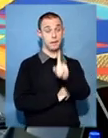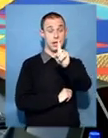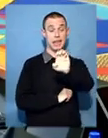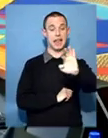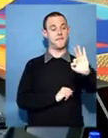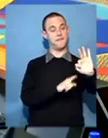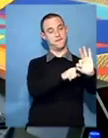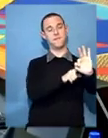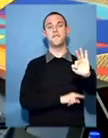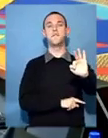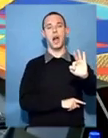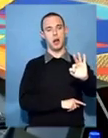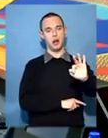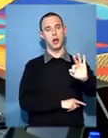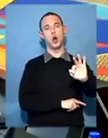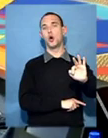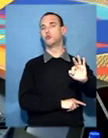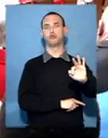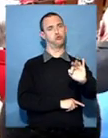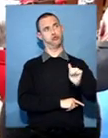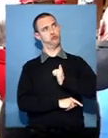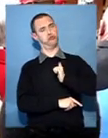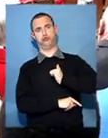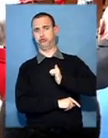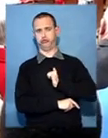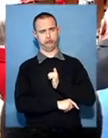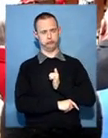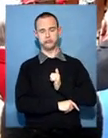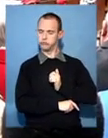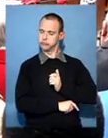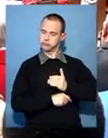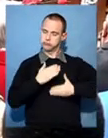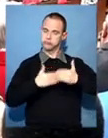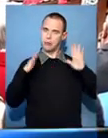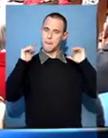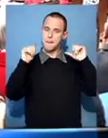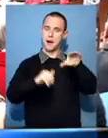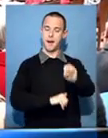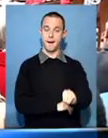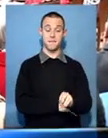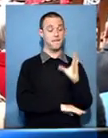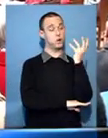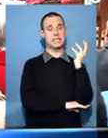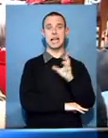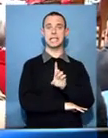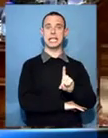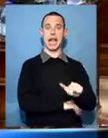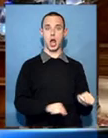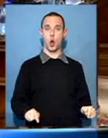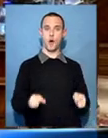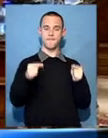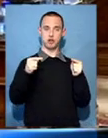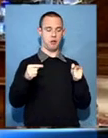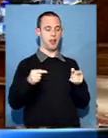EFF, vastly outnumbered, was not phased. The DA has become the official opposition in the Free State. It